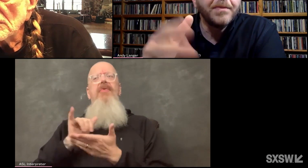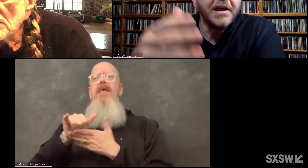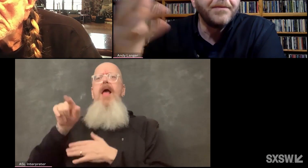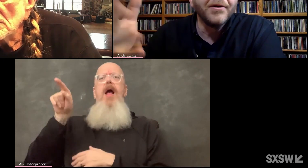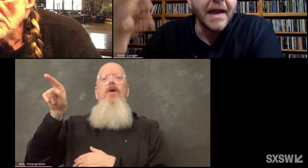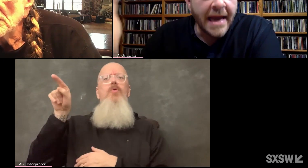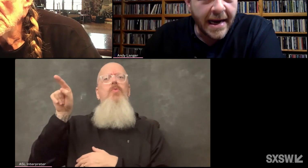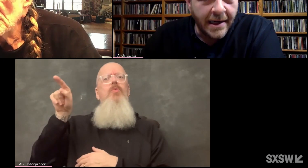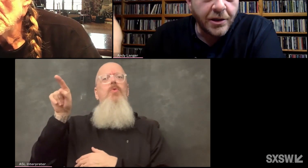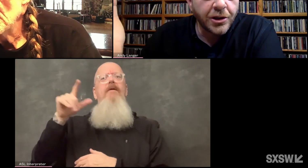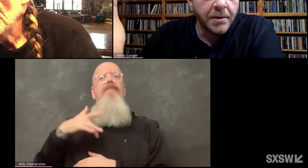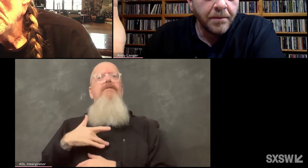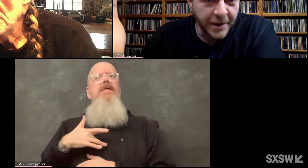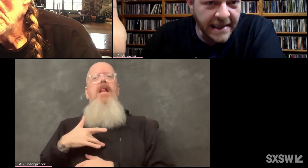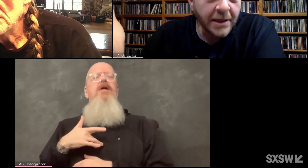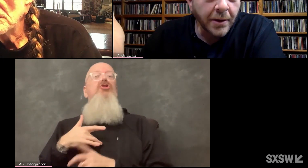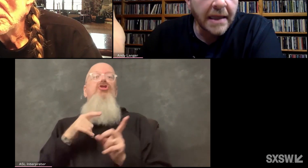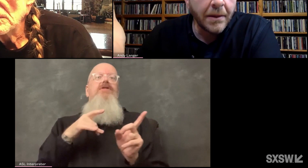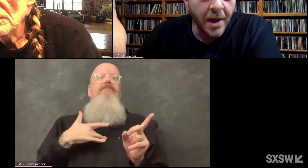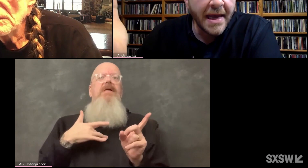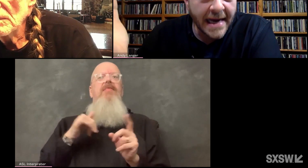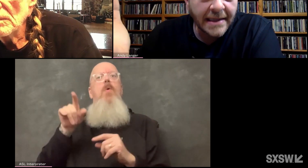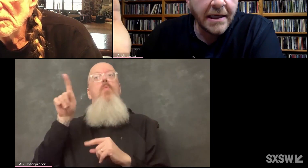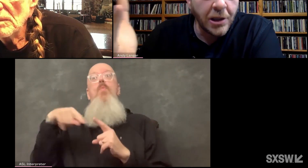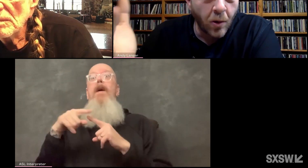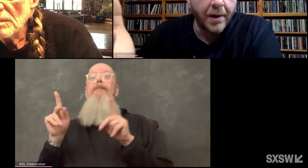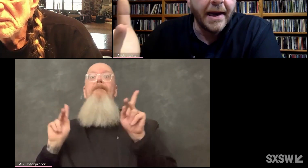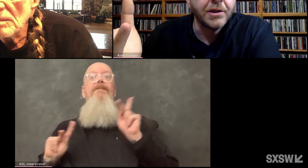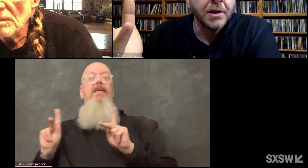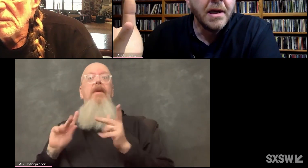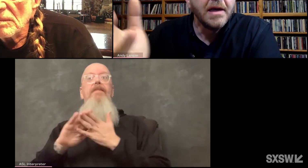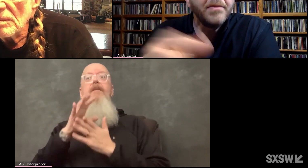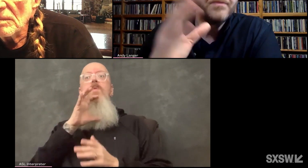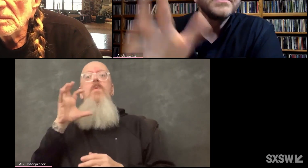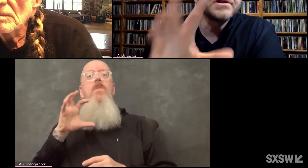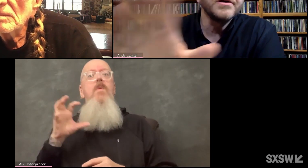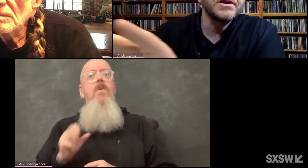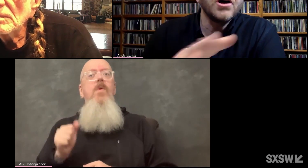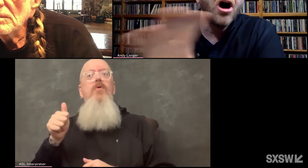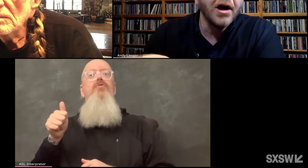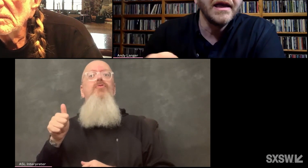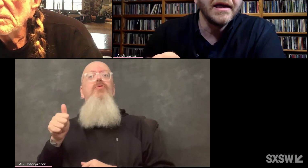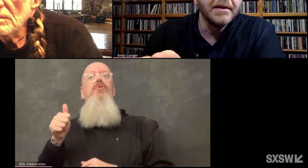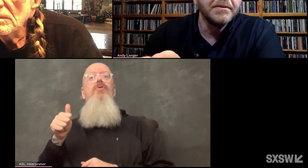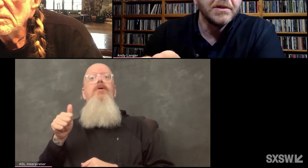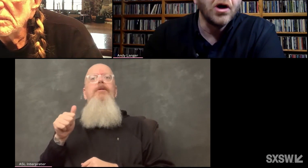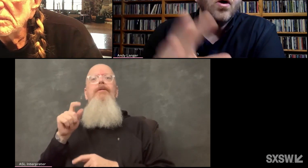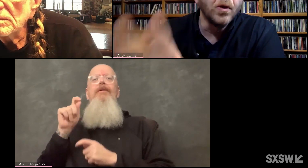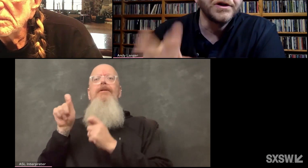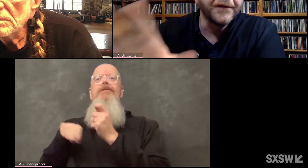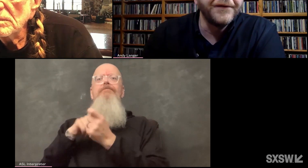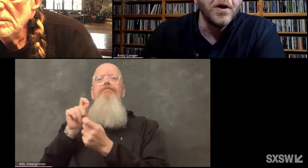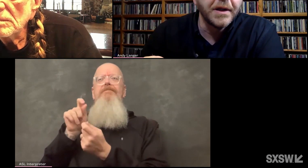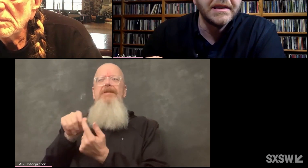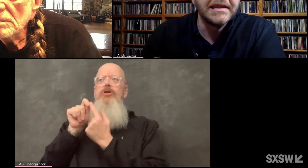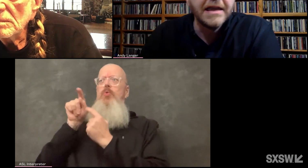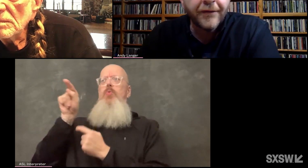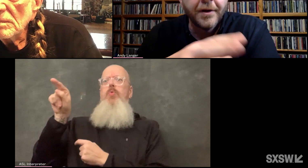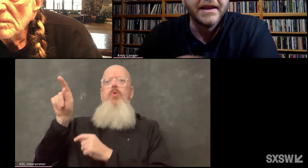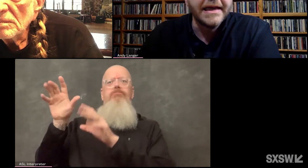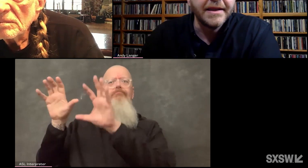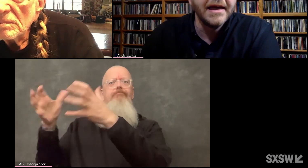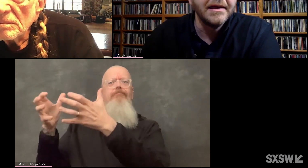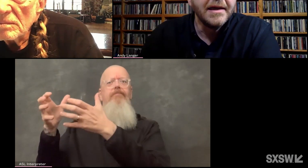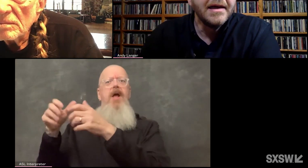as people age, particularly when they get to your age, people start talking to older folks